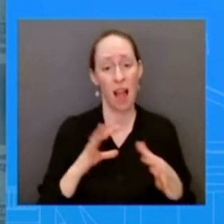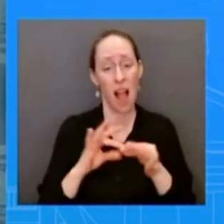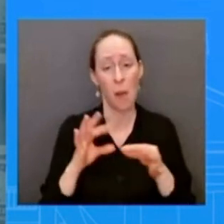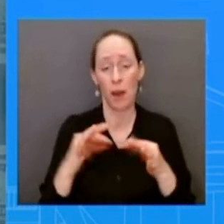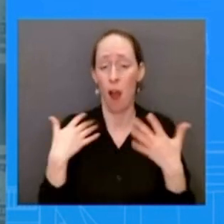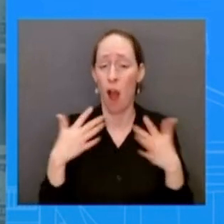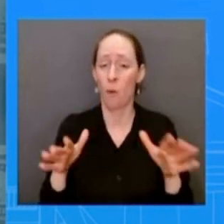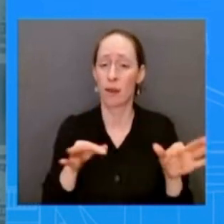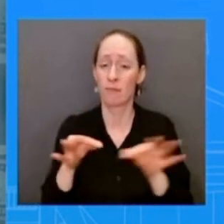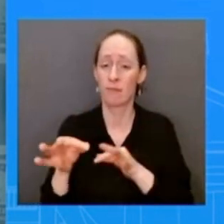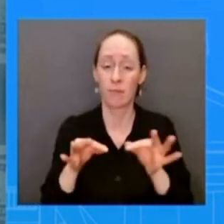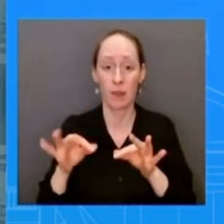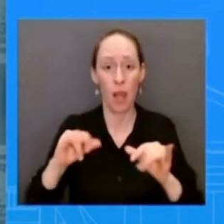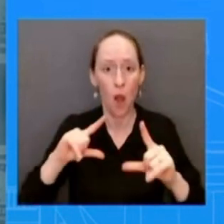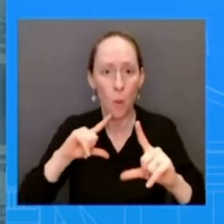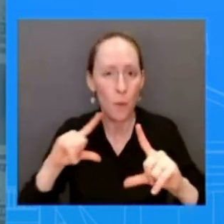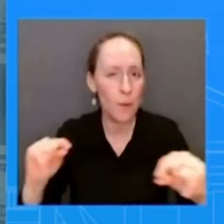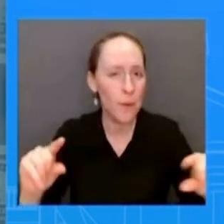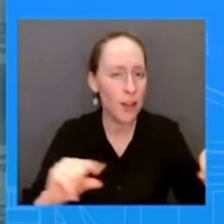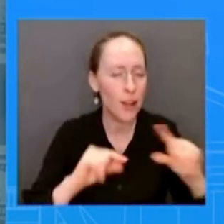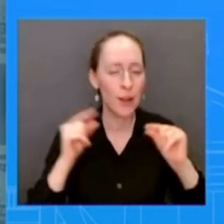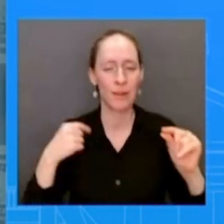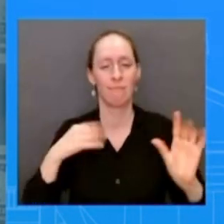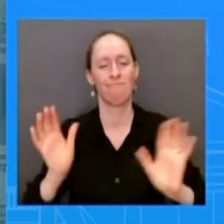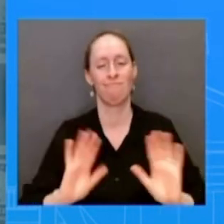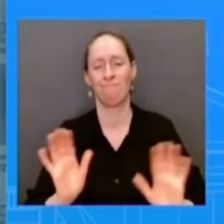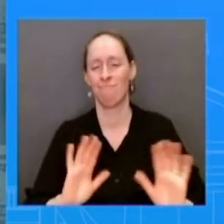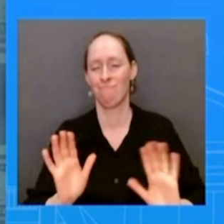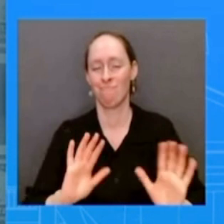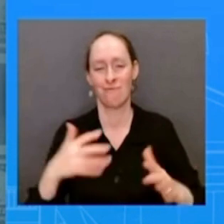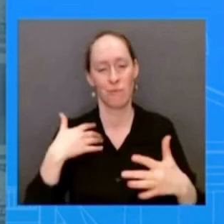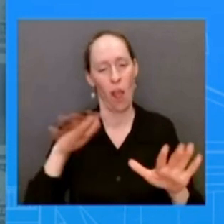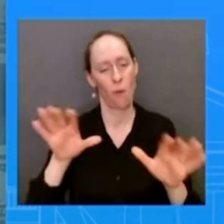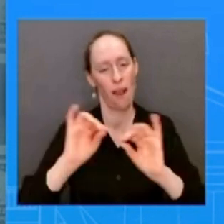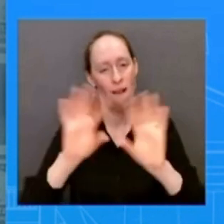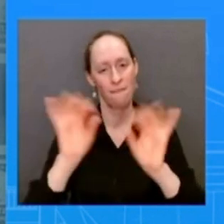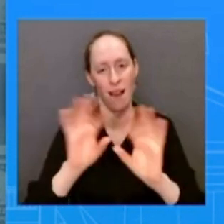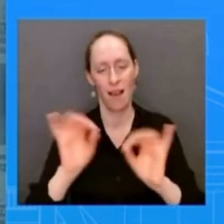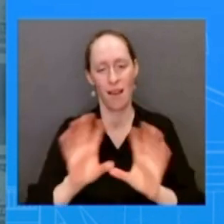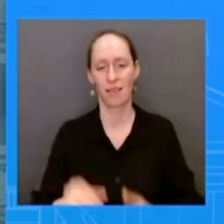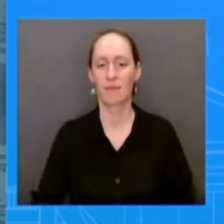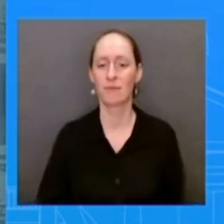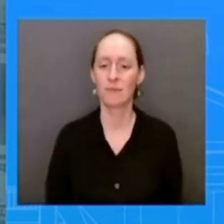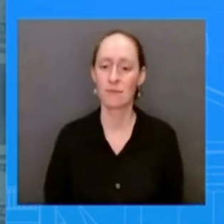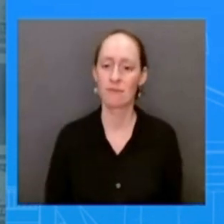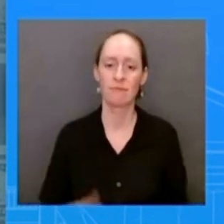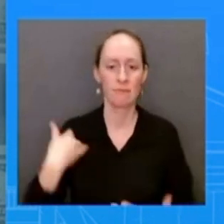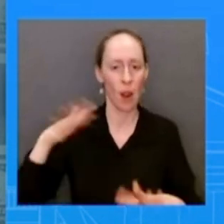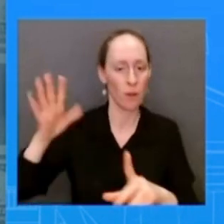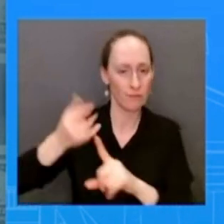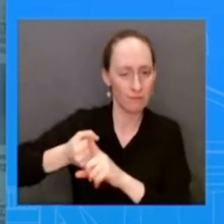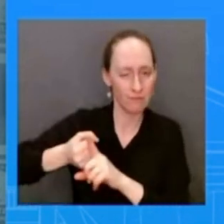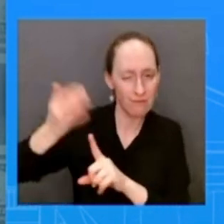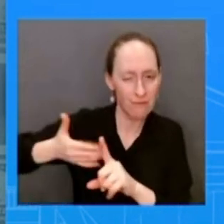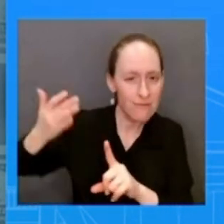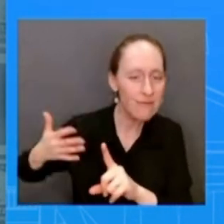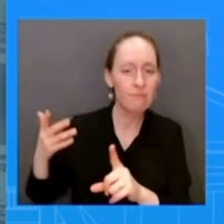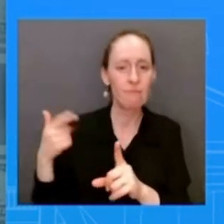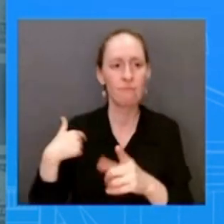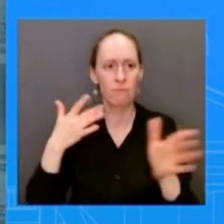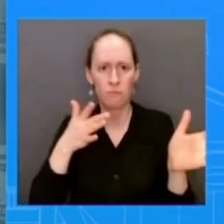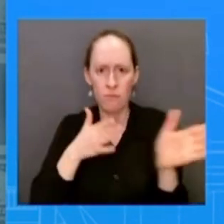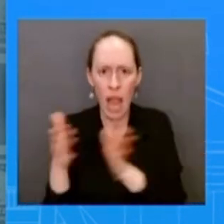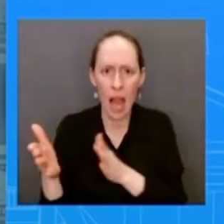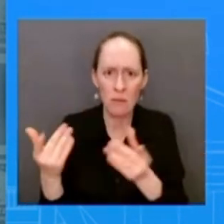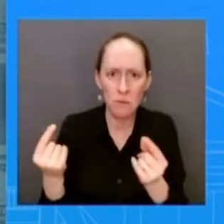how our approach this our approach to dealing with immigration again we've been very clear we we're expanding